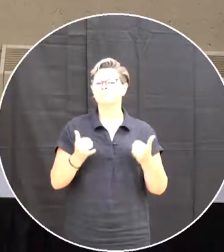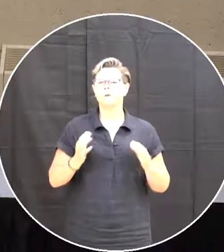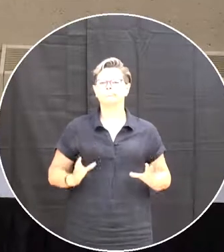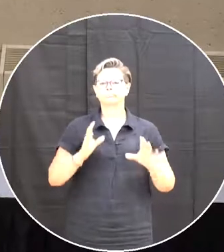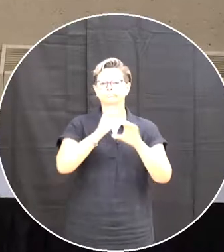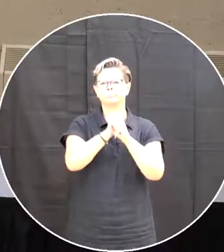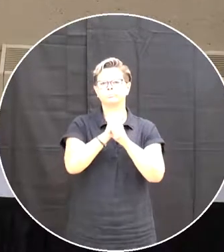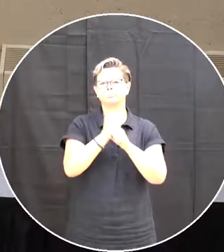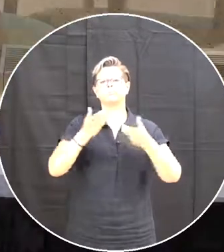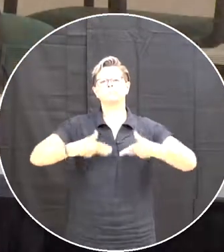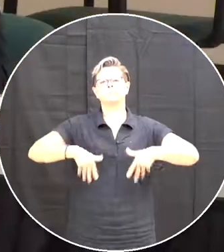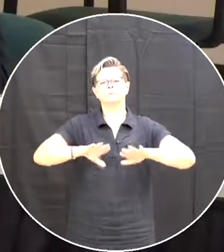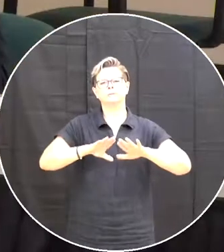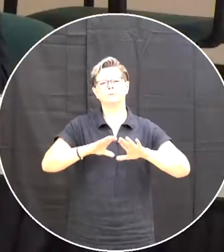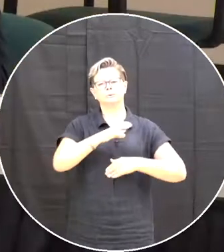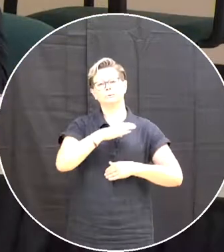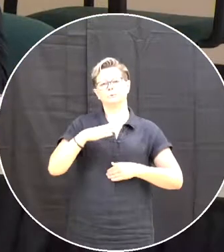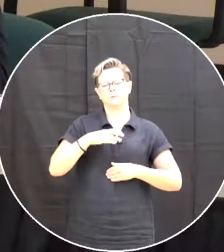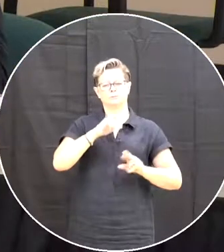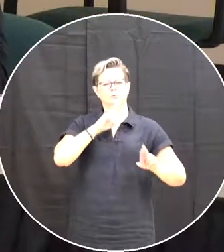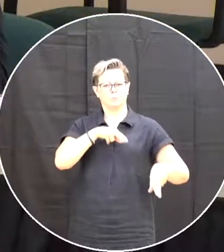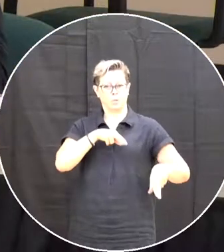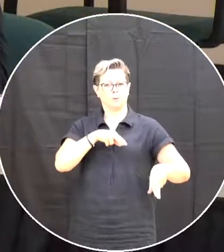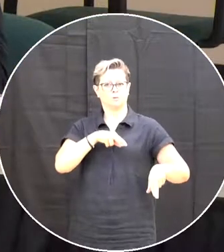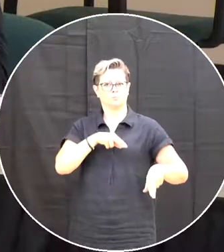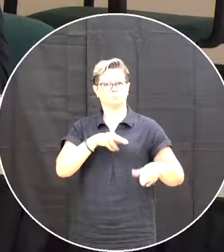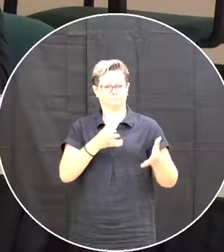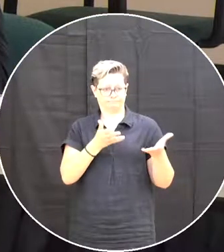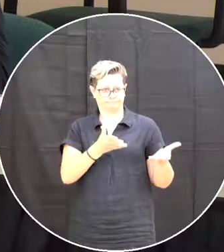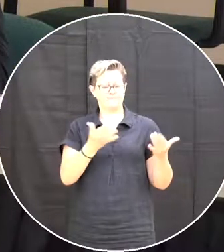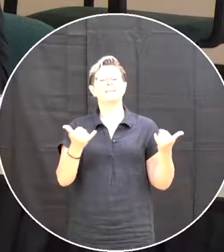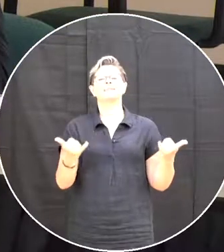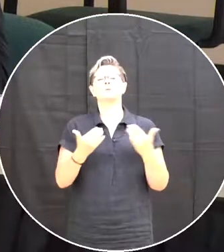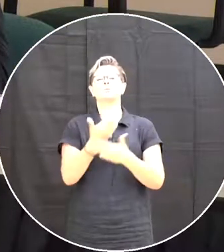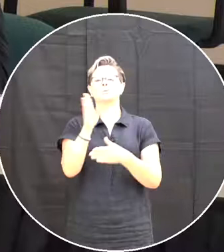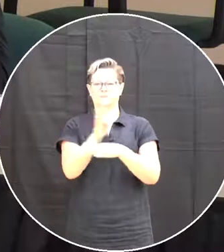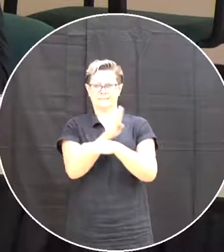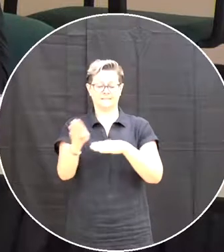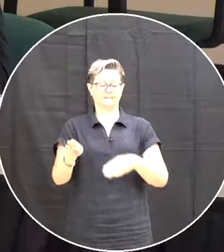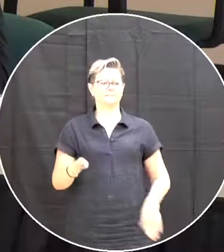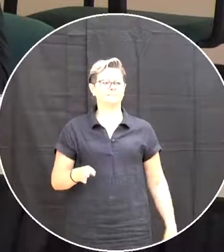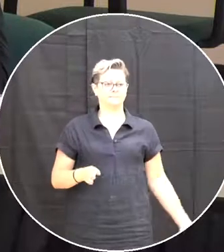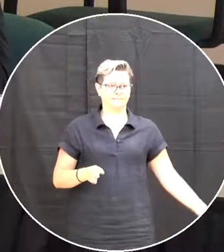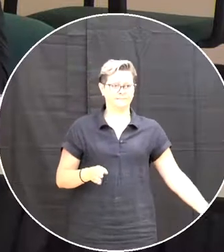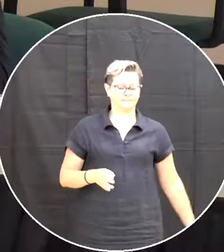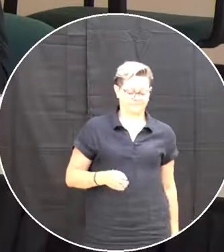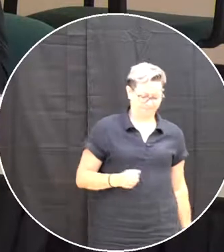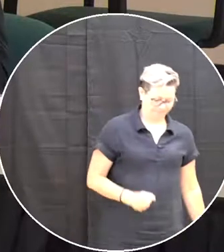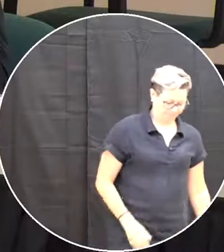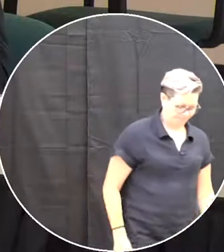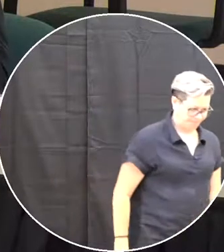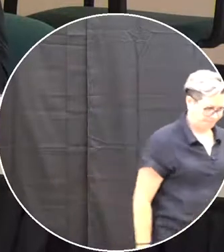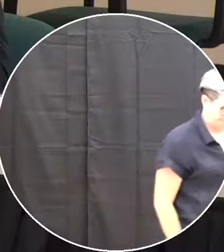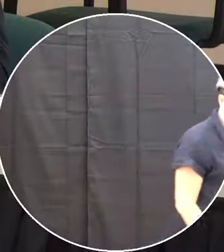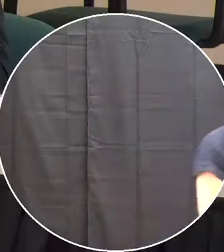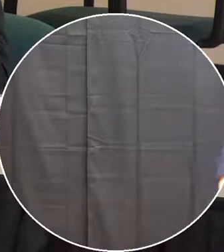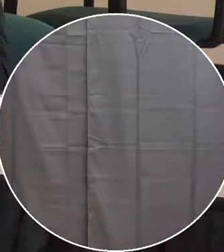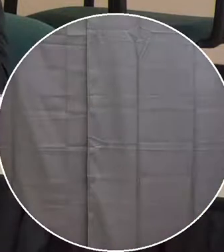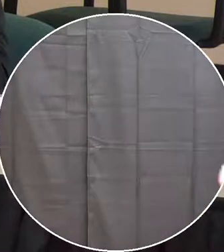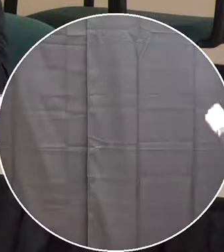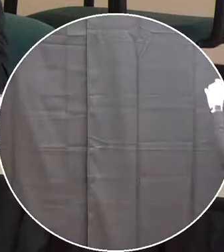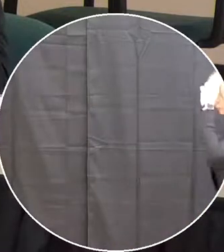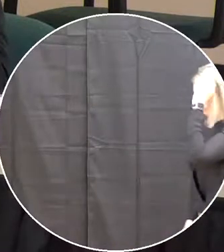committee report section on the standing committees new business we're going to get a report from the education foundation